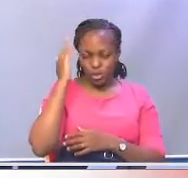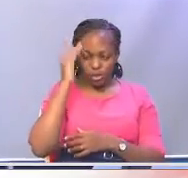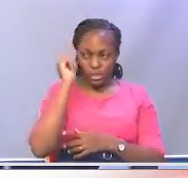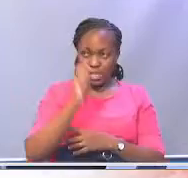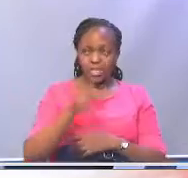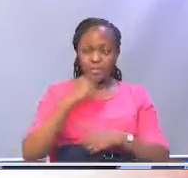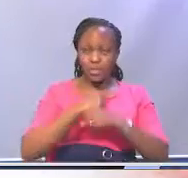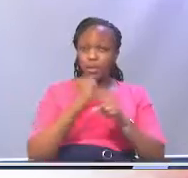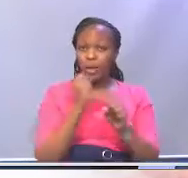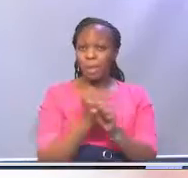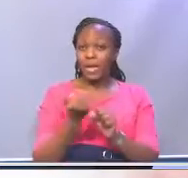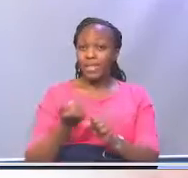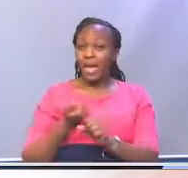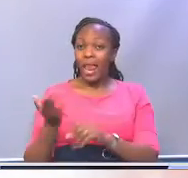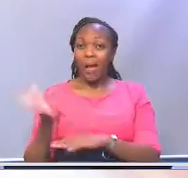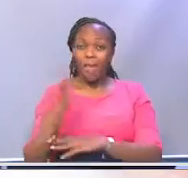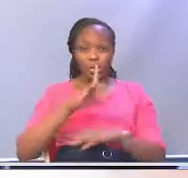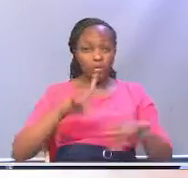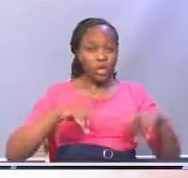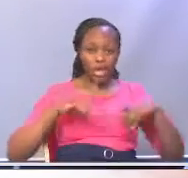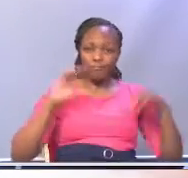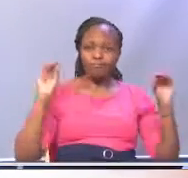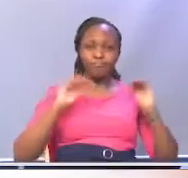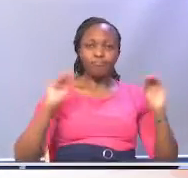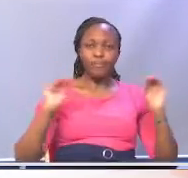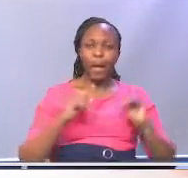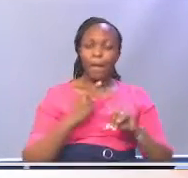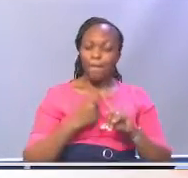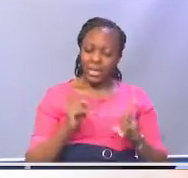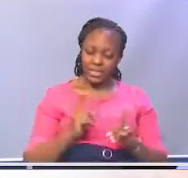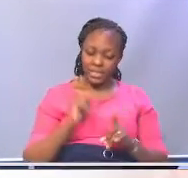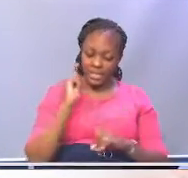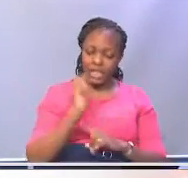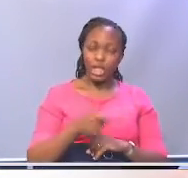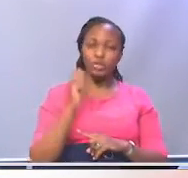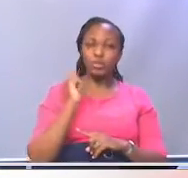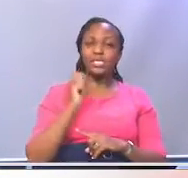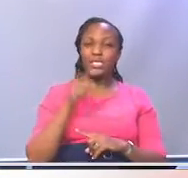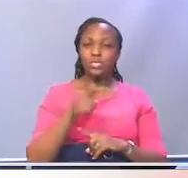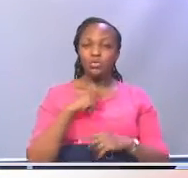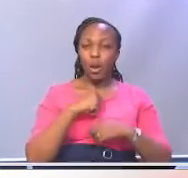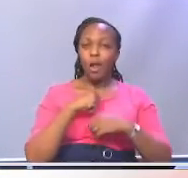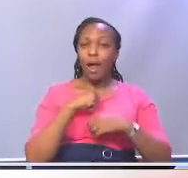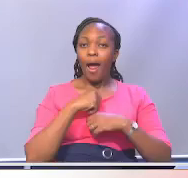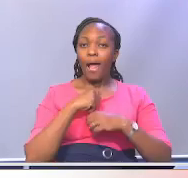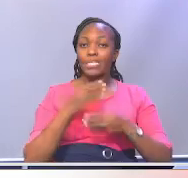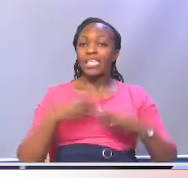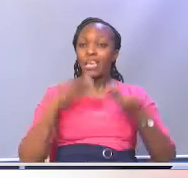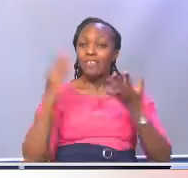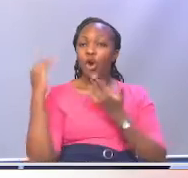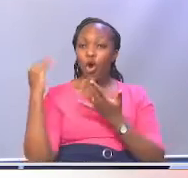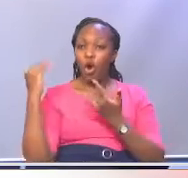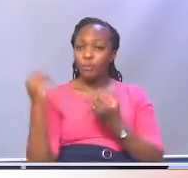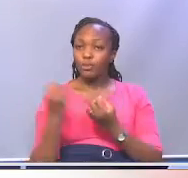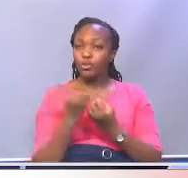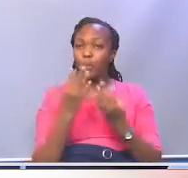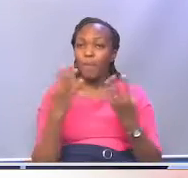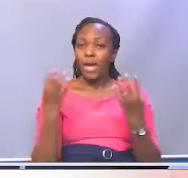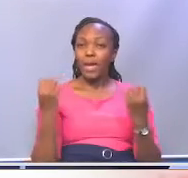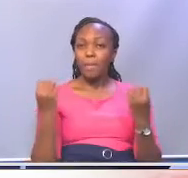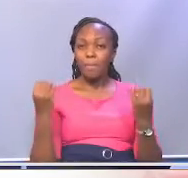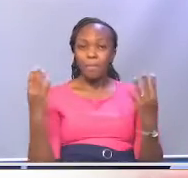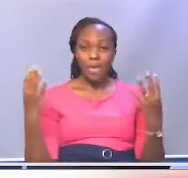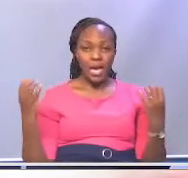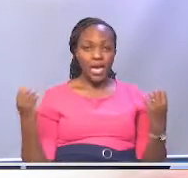the sentence has spoken life in the millions of Kenyan children. It has spoken life, and many of those Kenyan